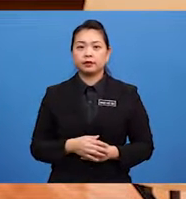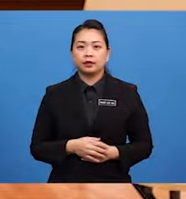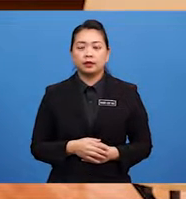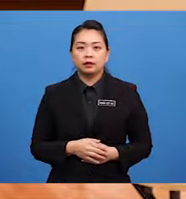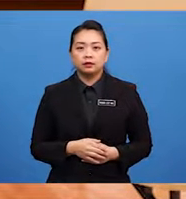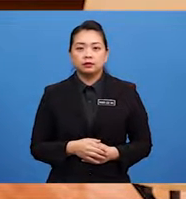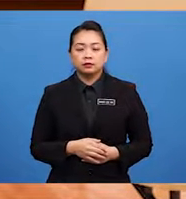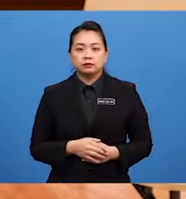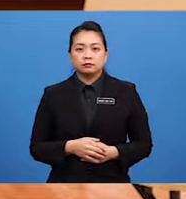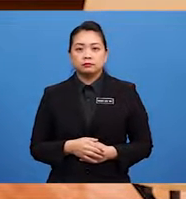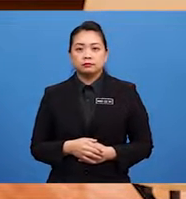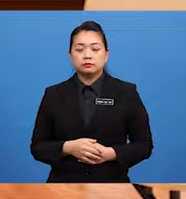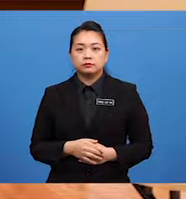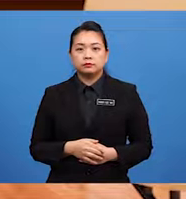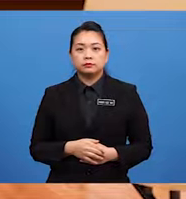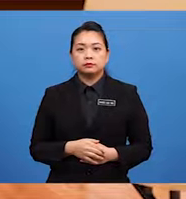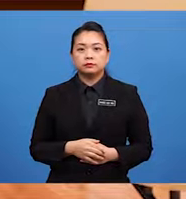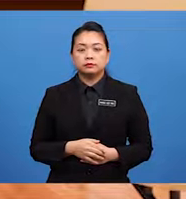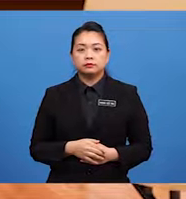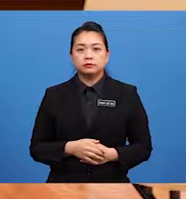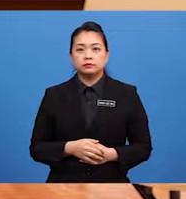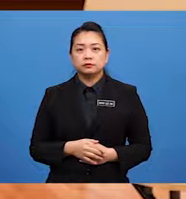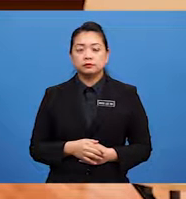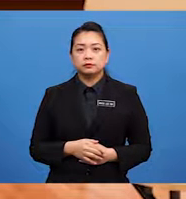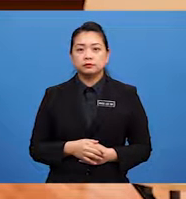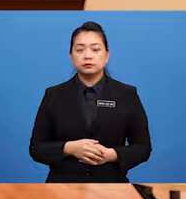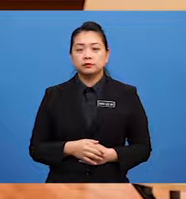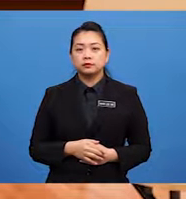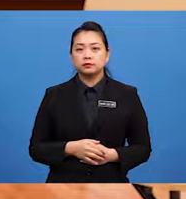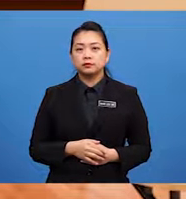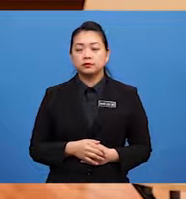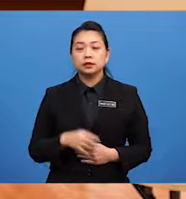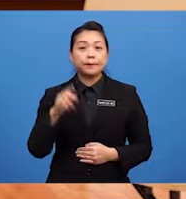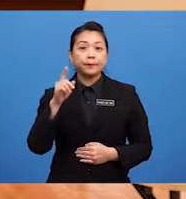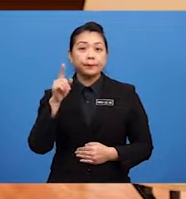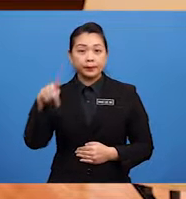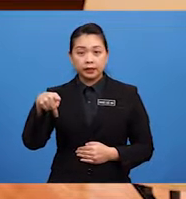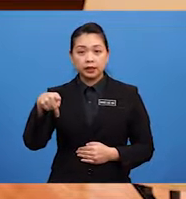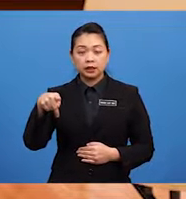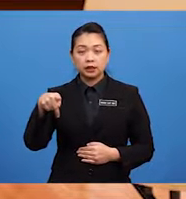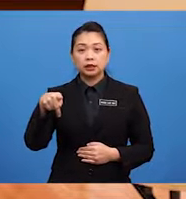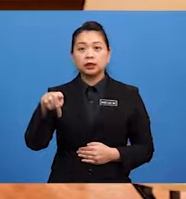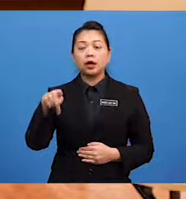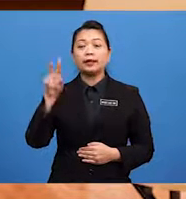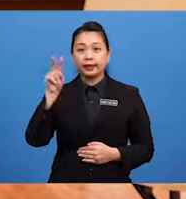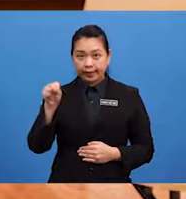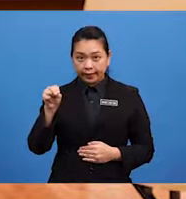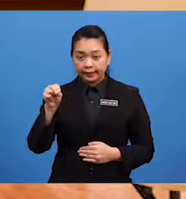Write P or N at the end of each sentence